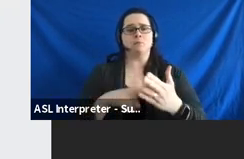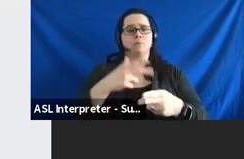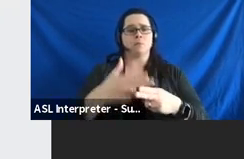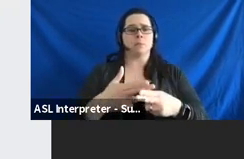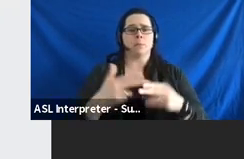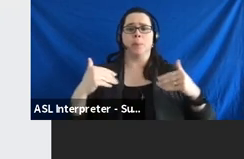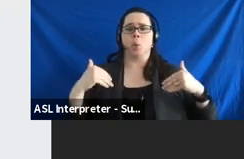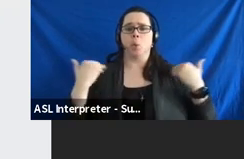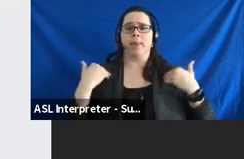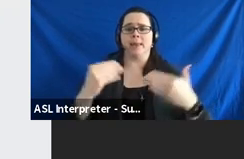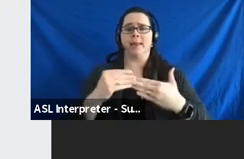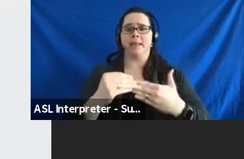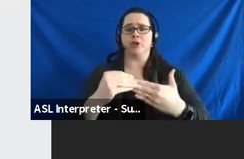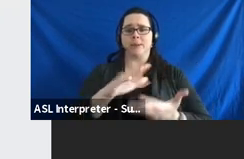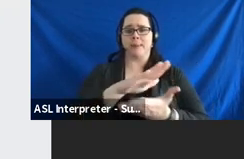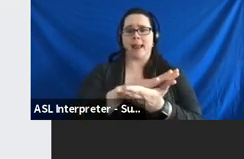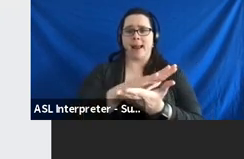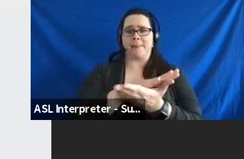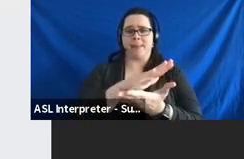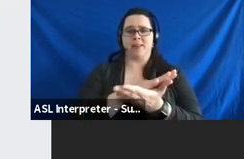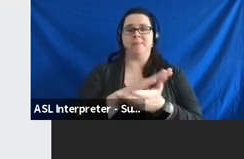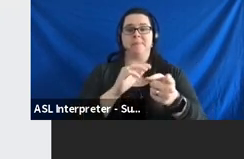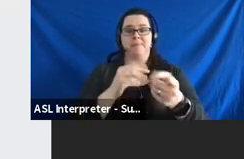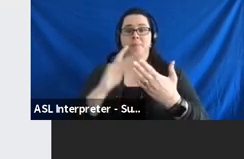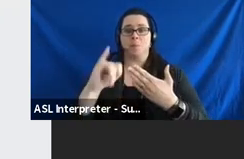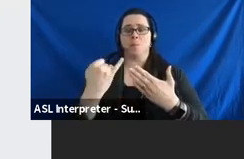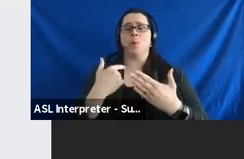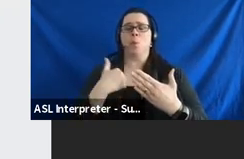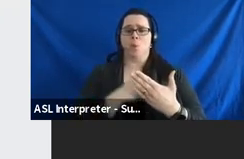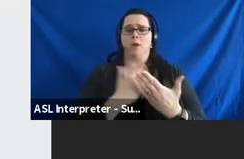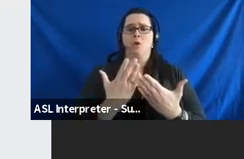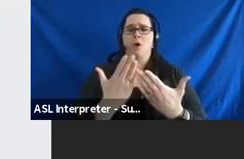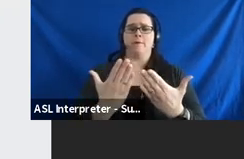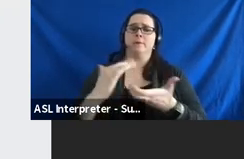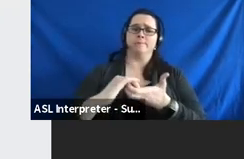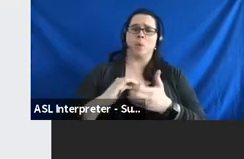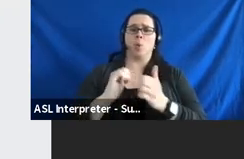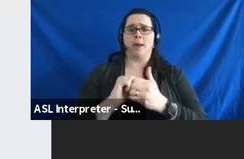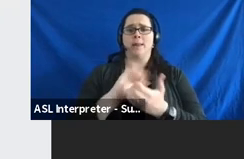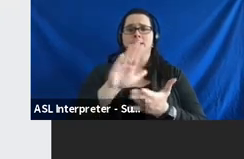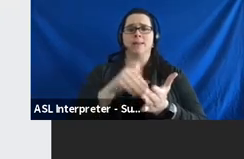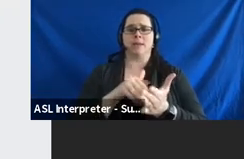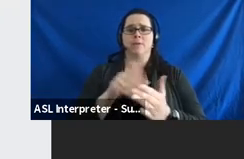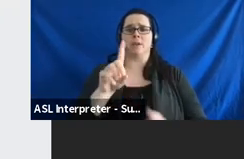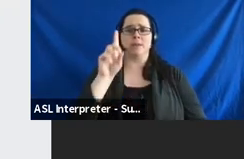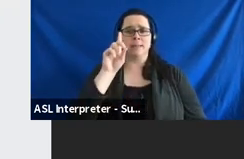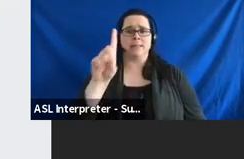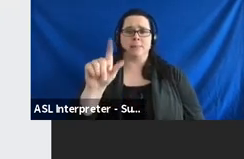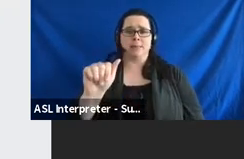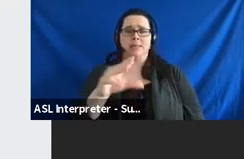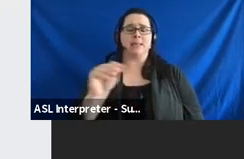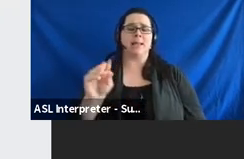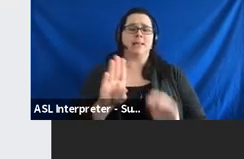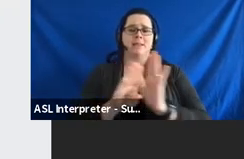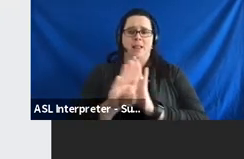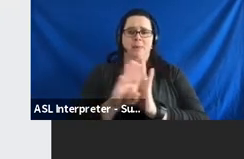the Youth Leadership Academy. And this is a project we do with the Center for Disabilities and Development, the